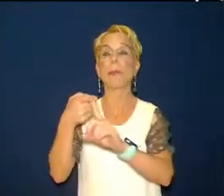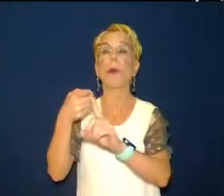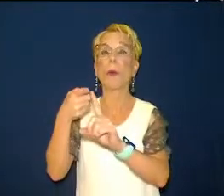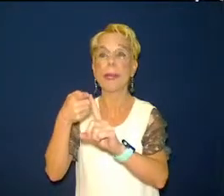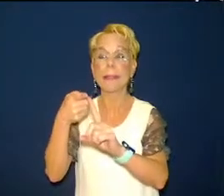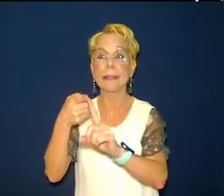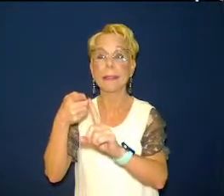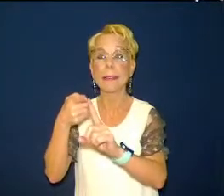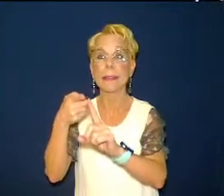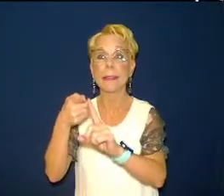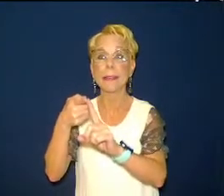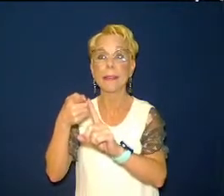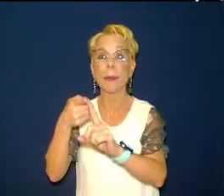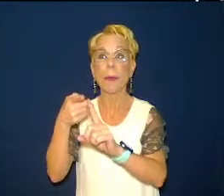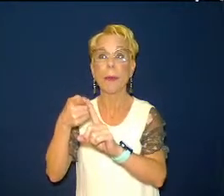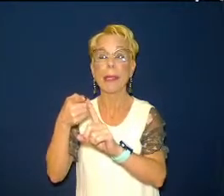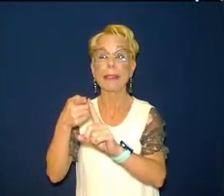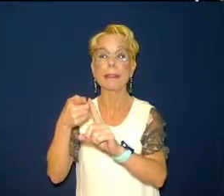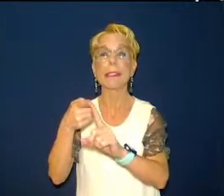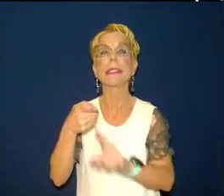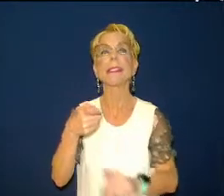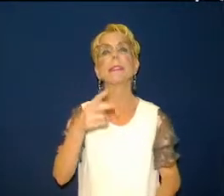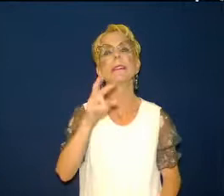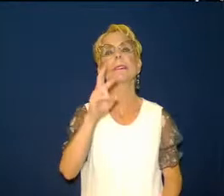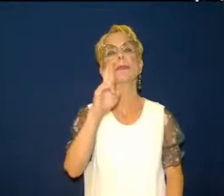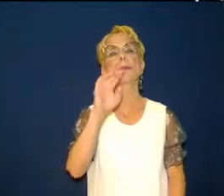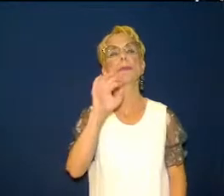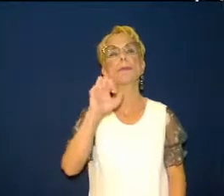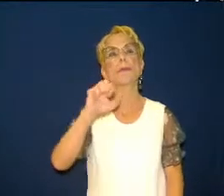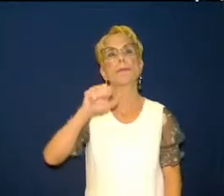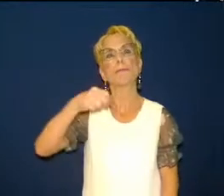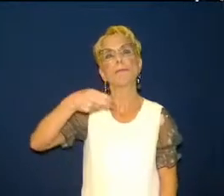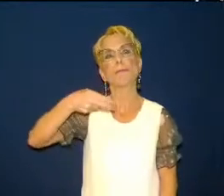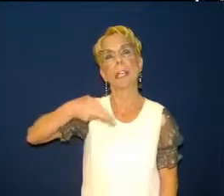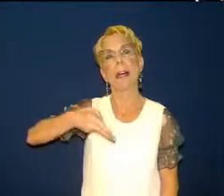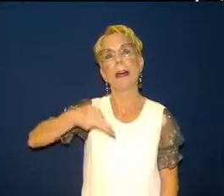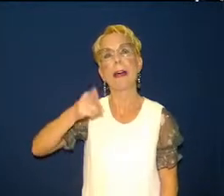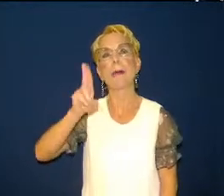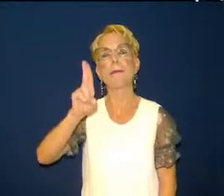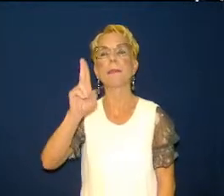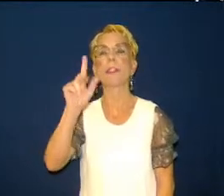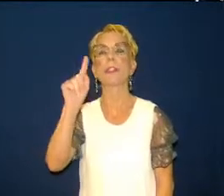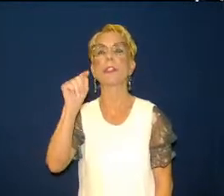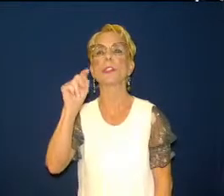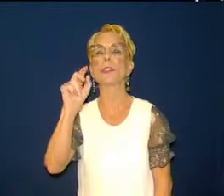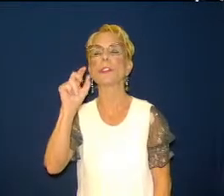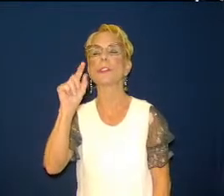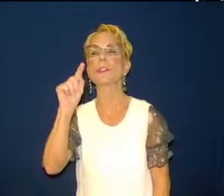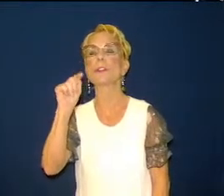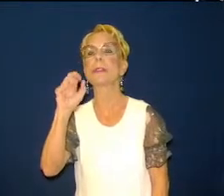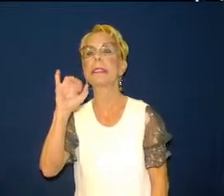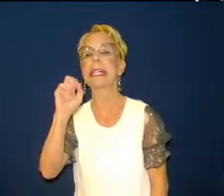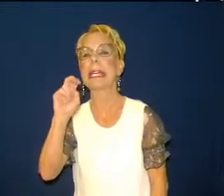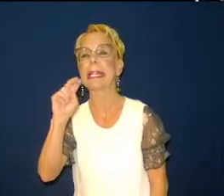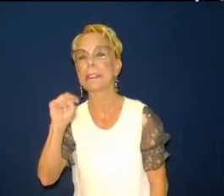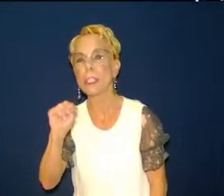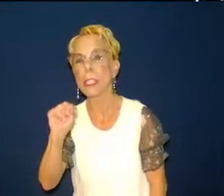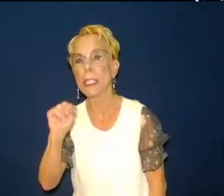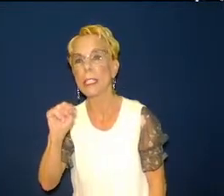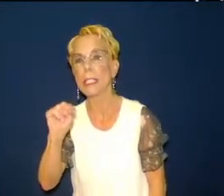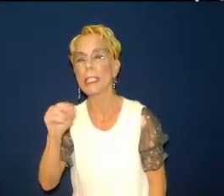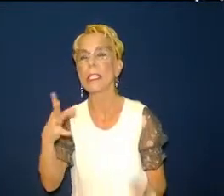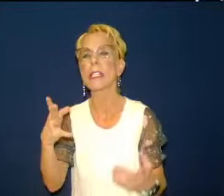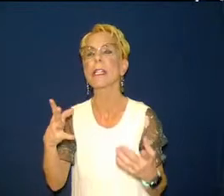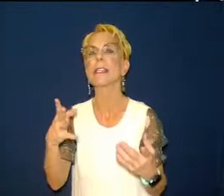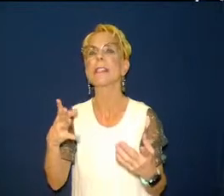of his current situation and that's what jesus said the church of sardis had they had a reputation for being